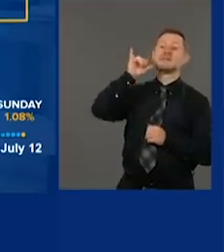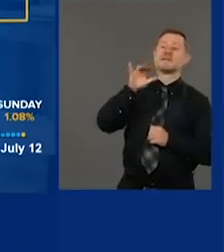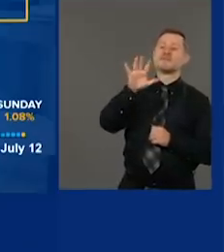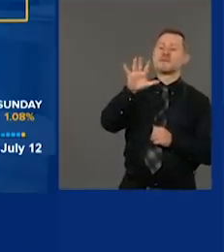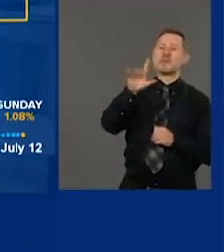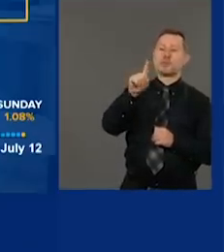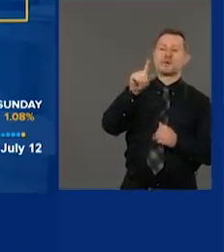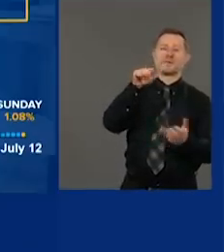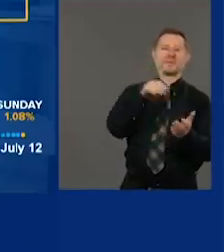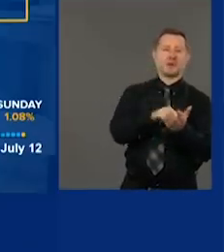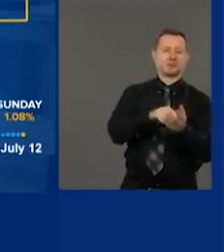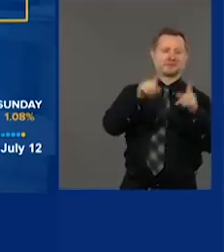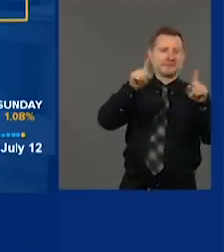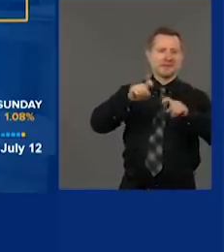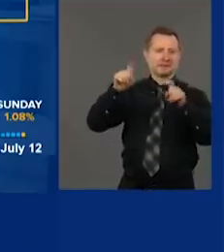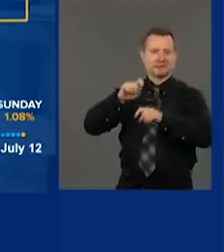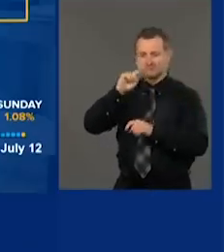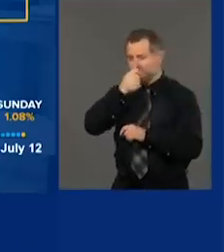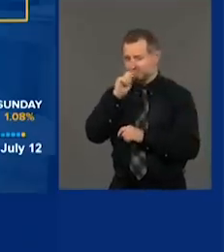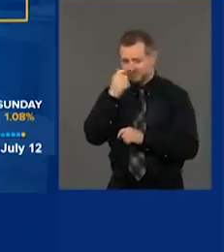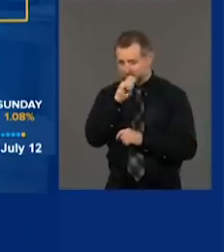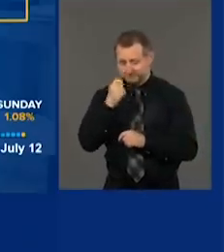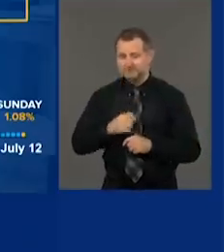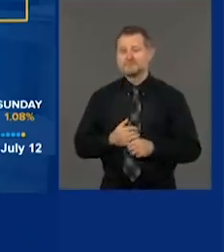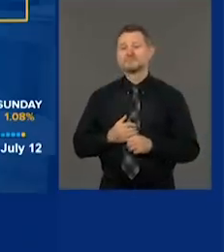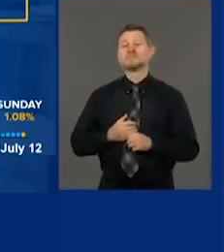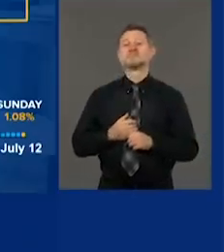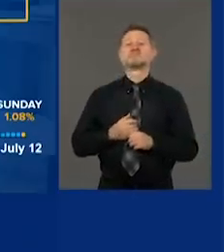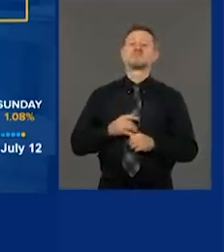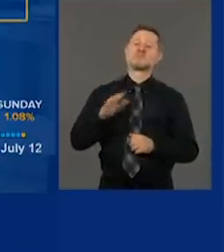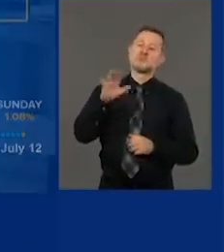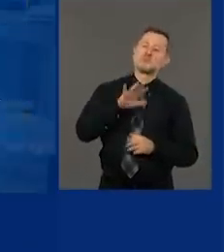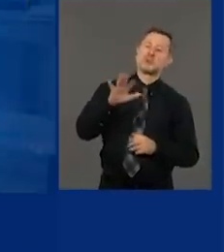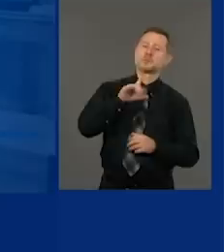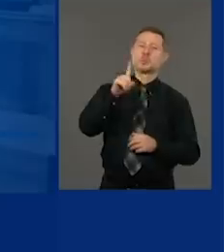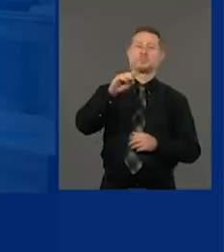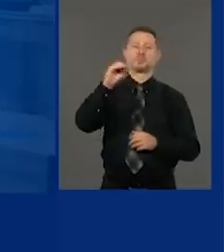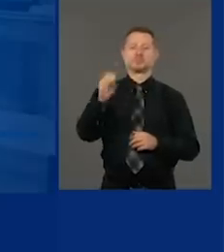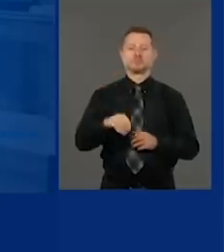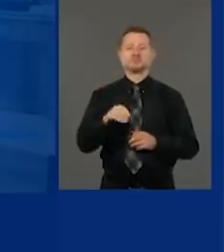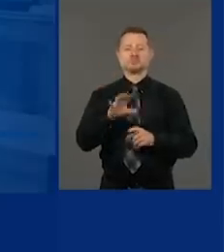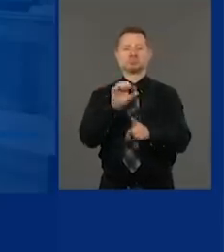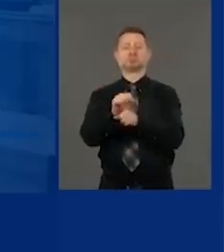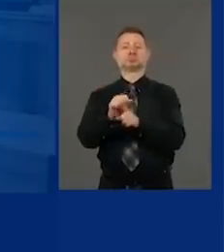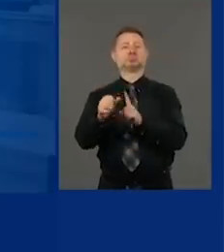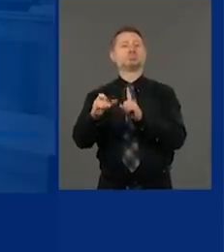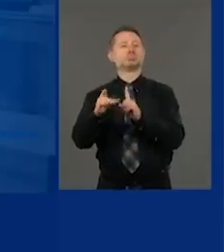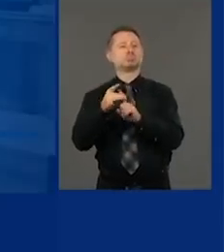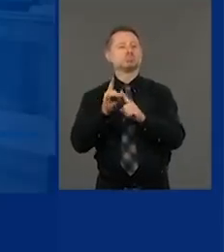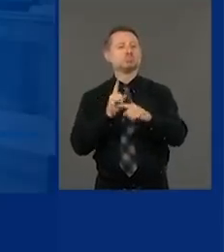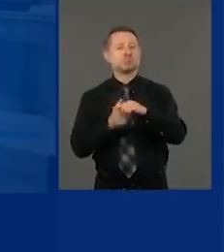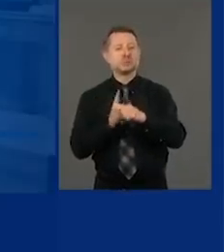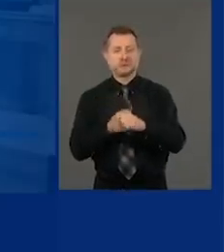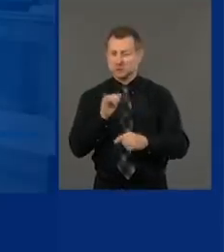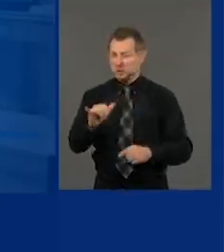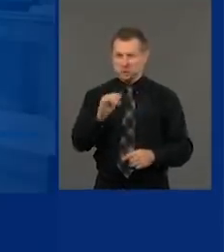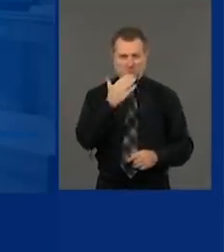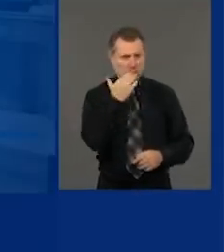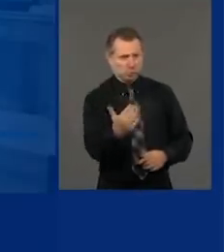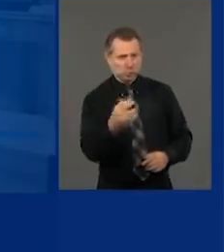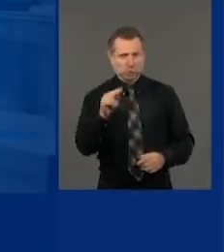and it was just over 1%, so it is all good news